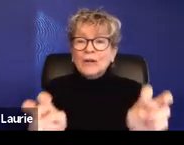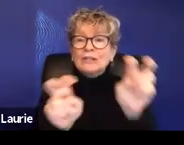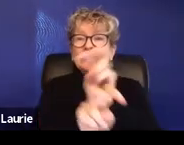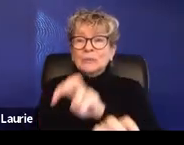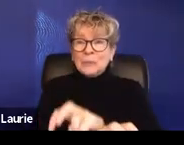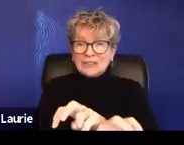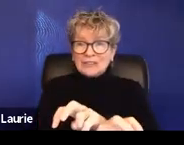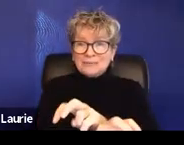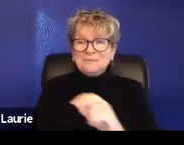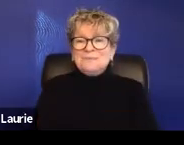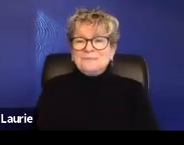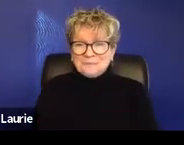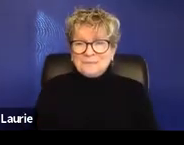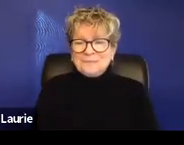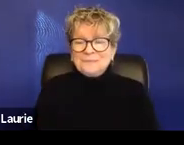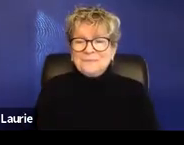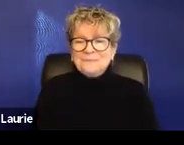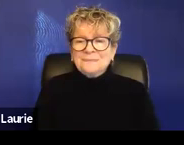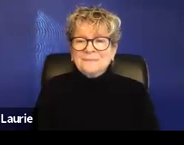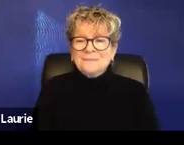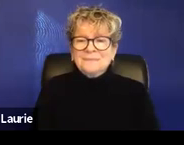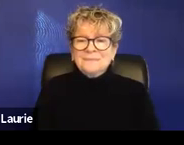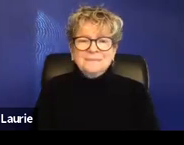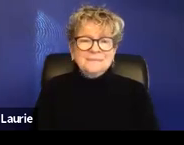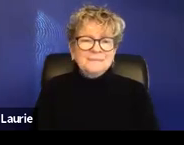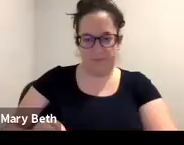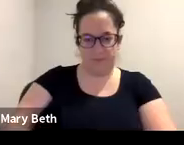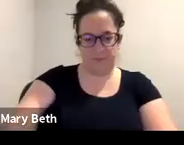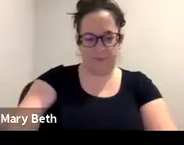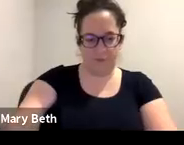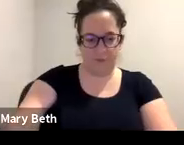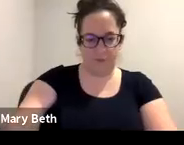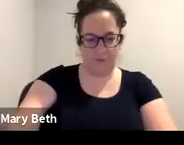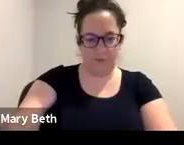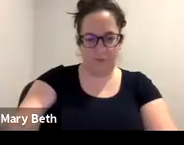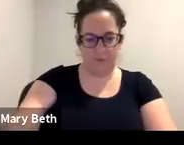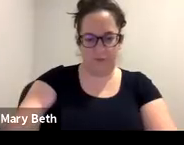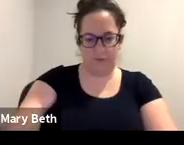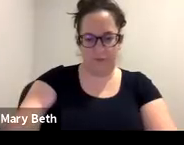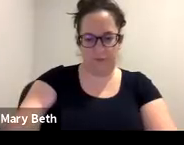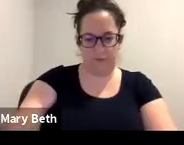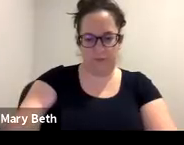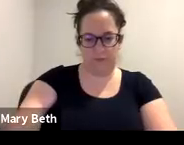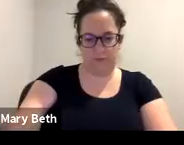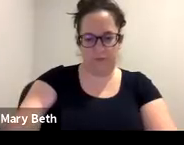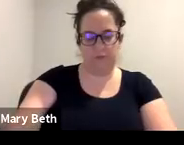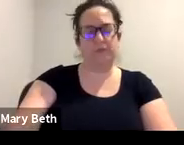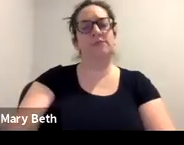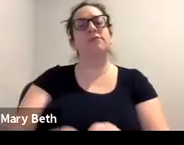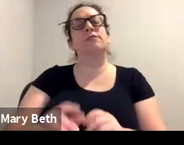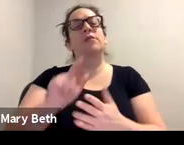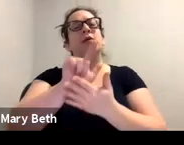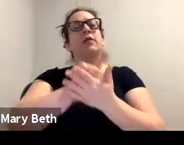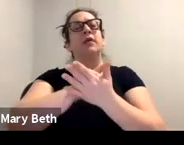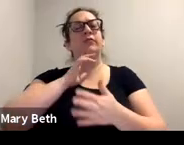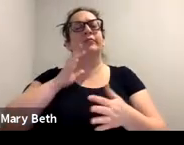essentially the application of legal principles and judgment related to a client's, um,